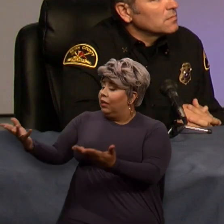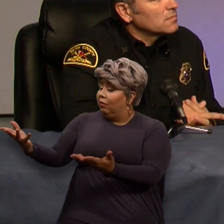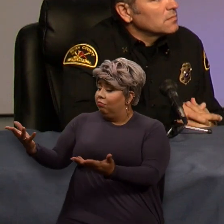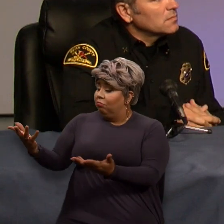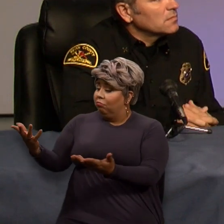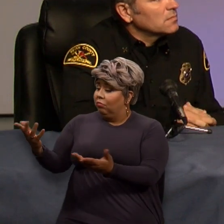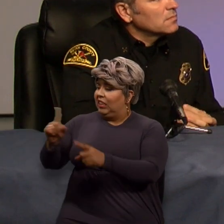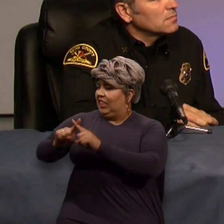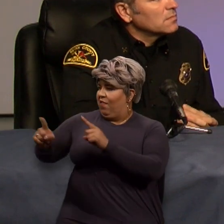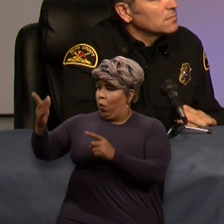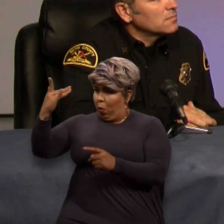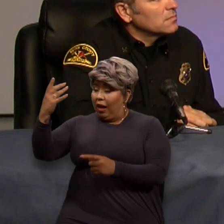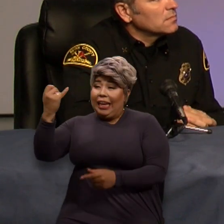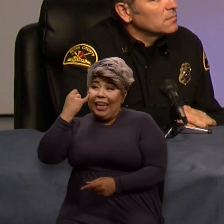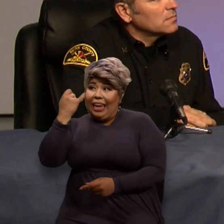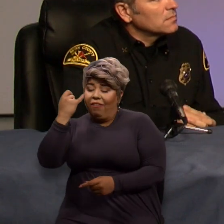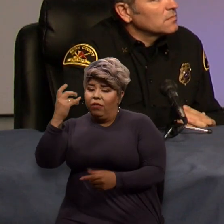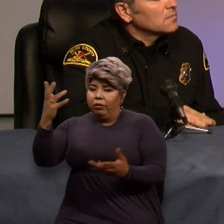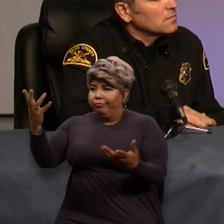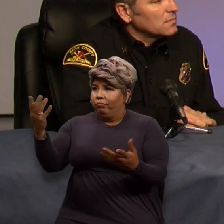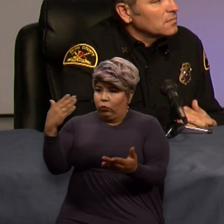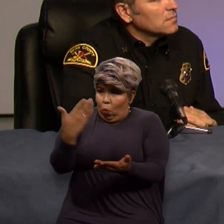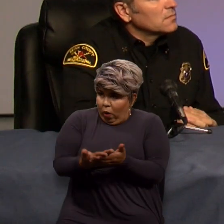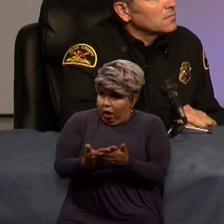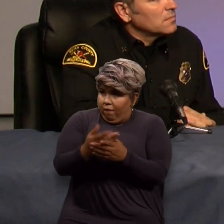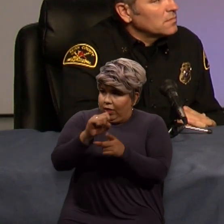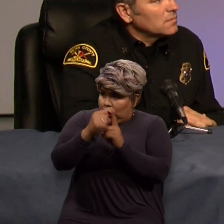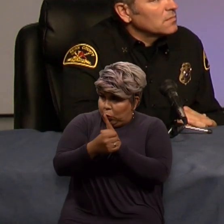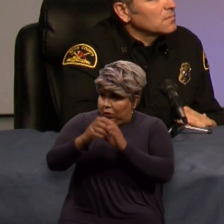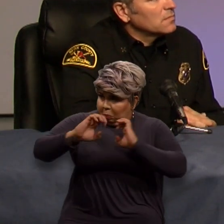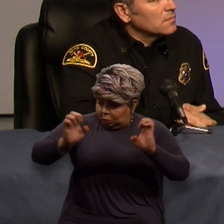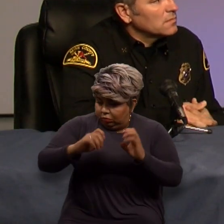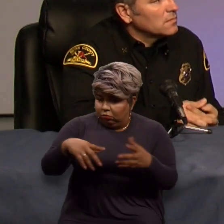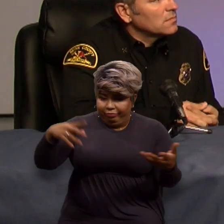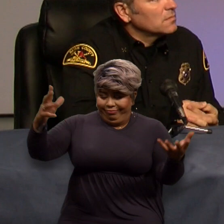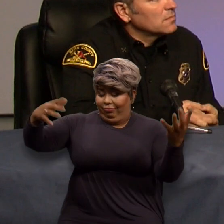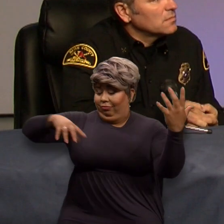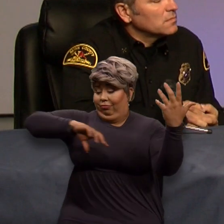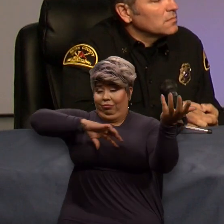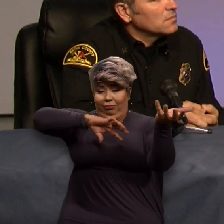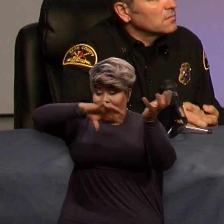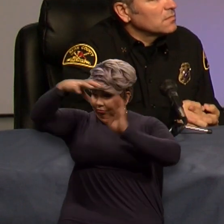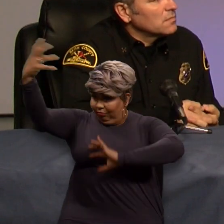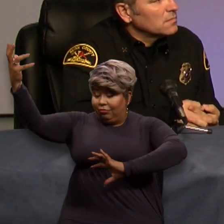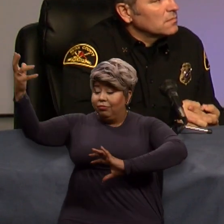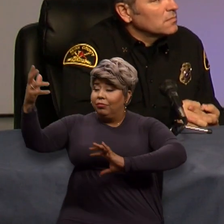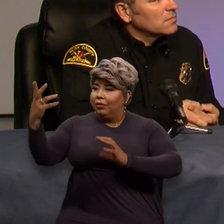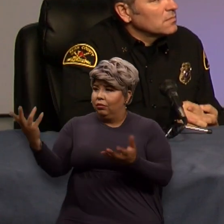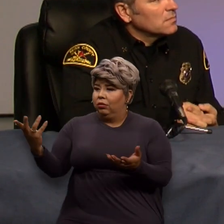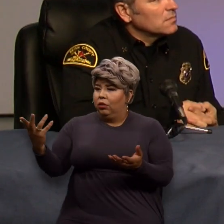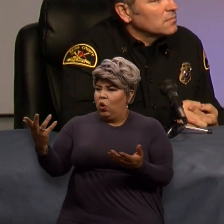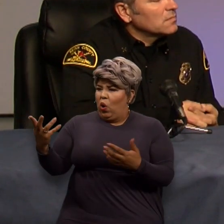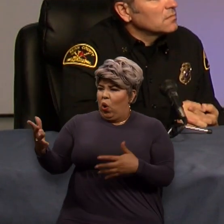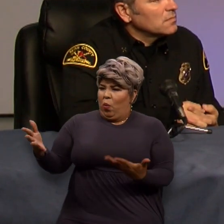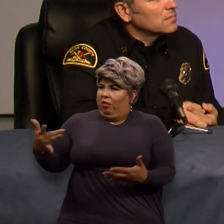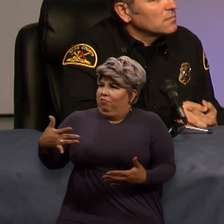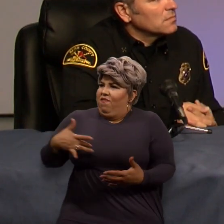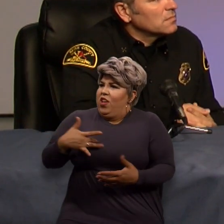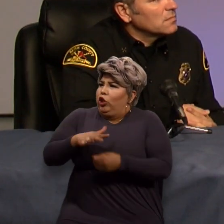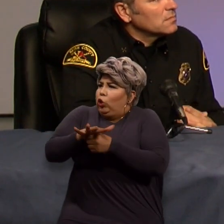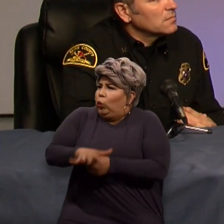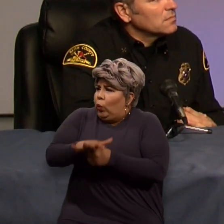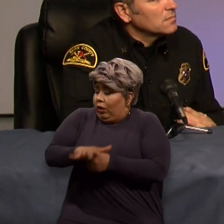get to the scene when it's chaotic and, I mean, naturally you're going to kind of be on heightened alert.